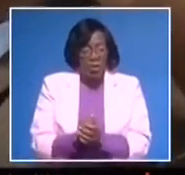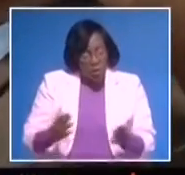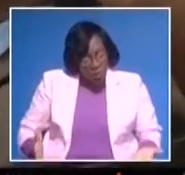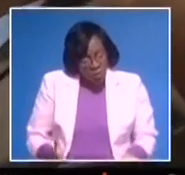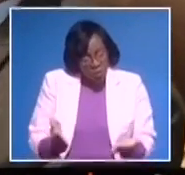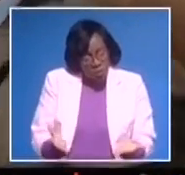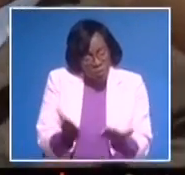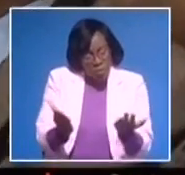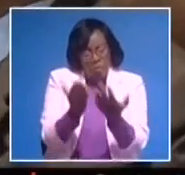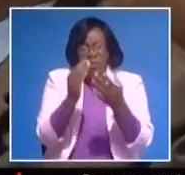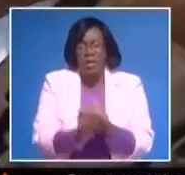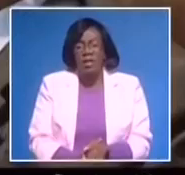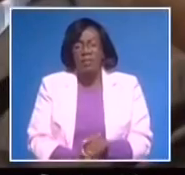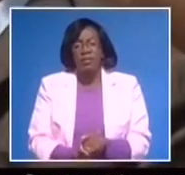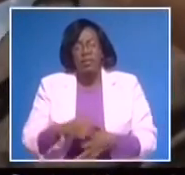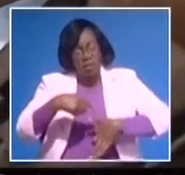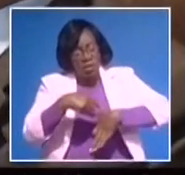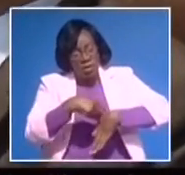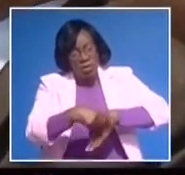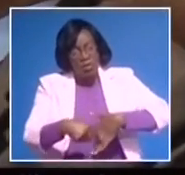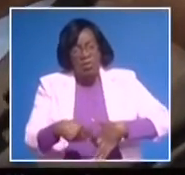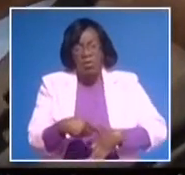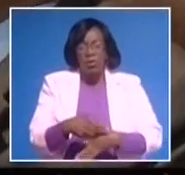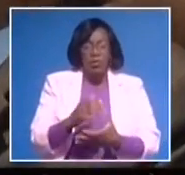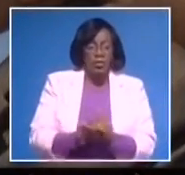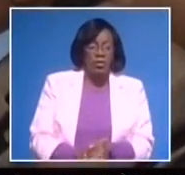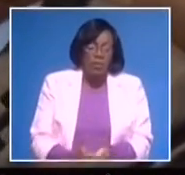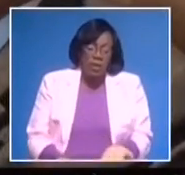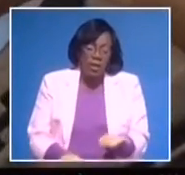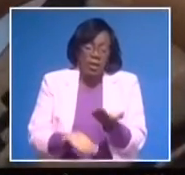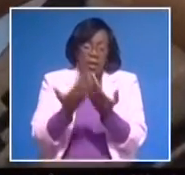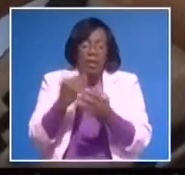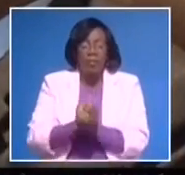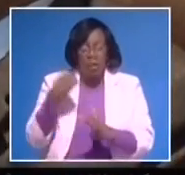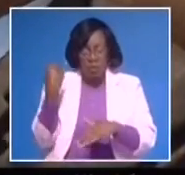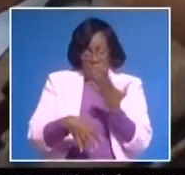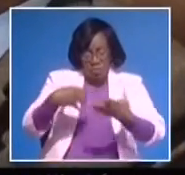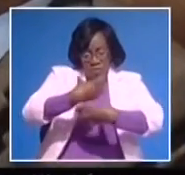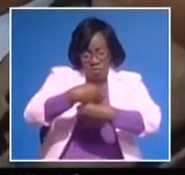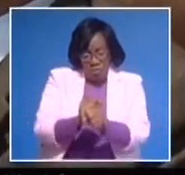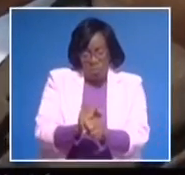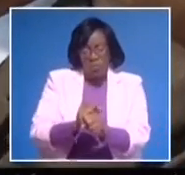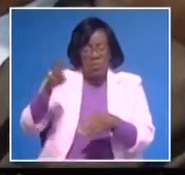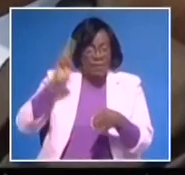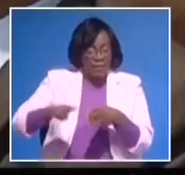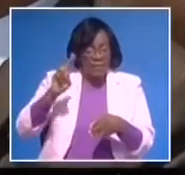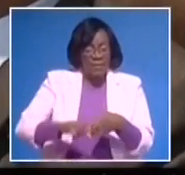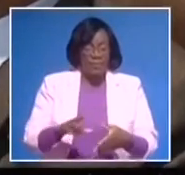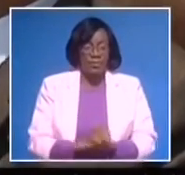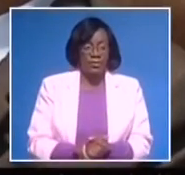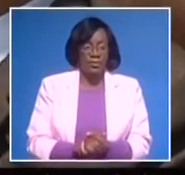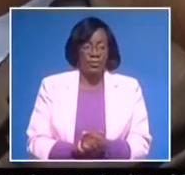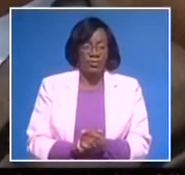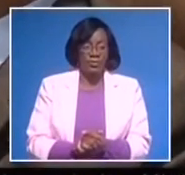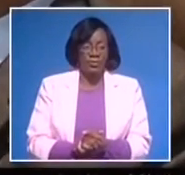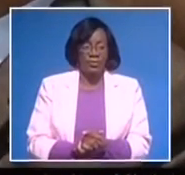local authority by local authority, traditional communities, and we volunteered that the railway was finished